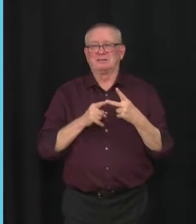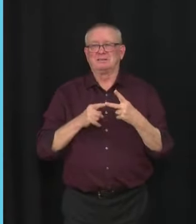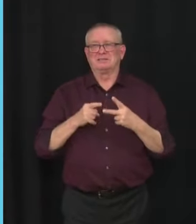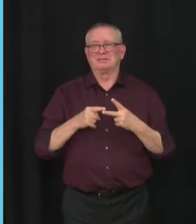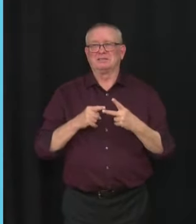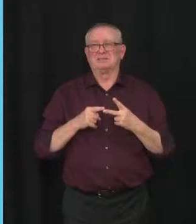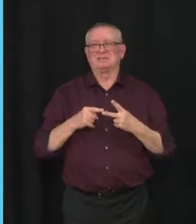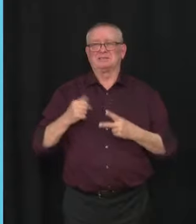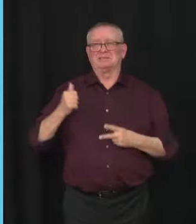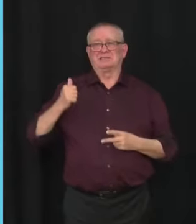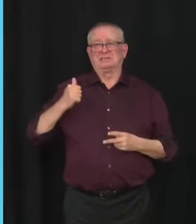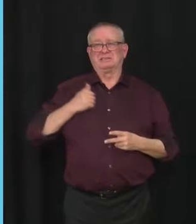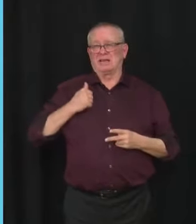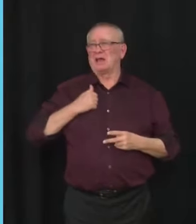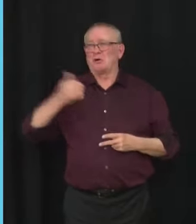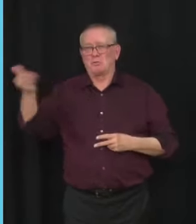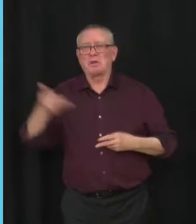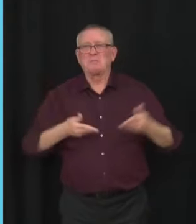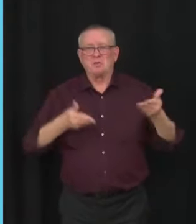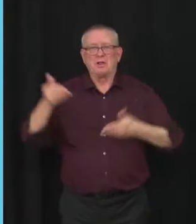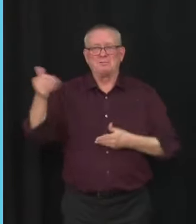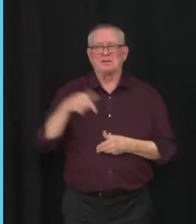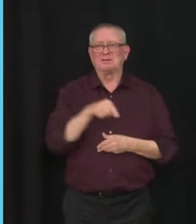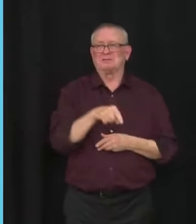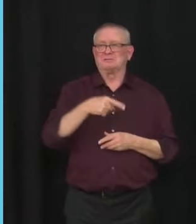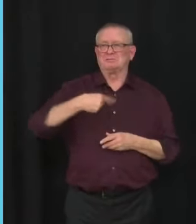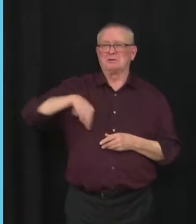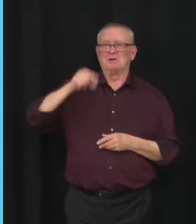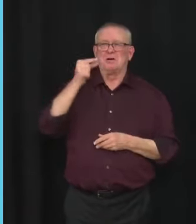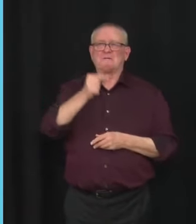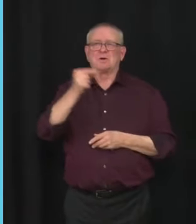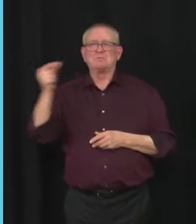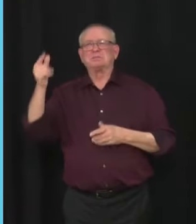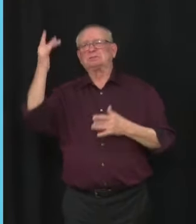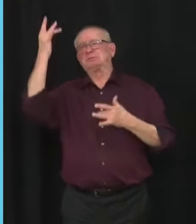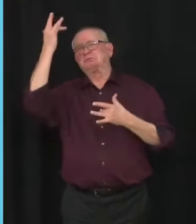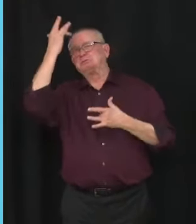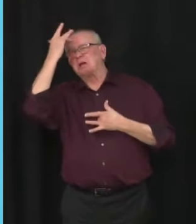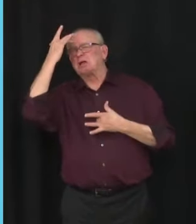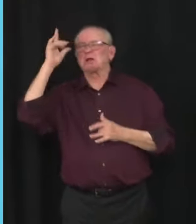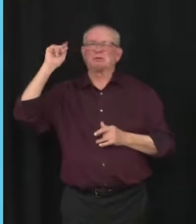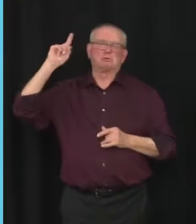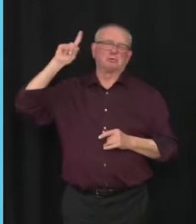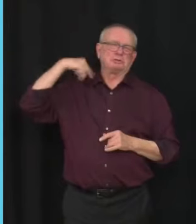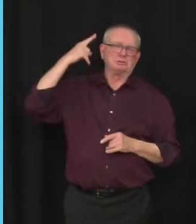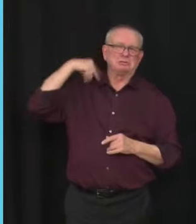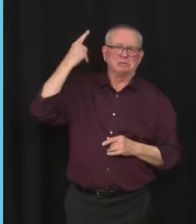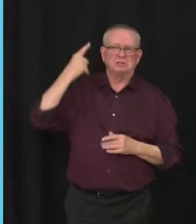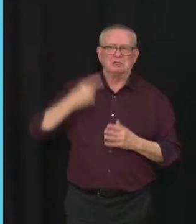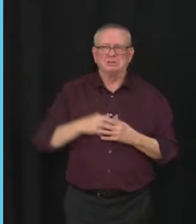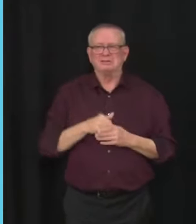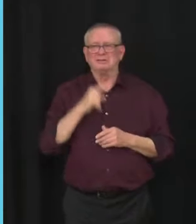and he has said that it's sick and crazy, said that Canada is full,